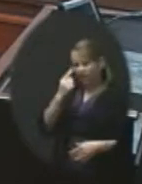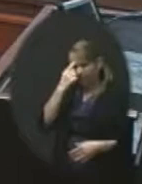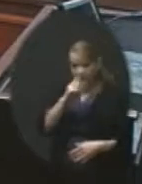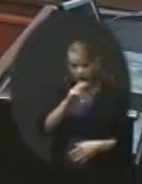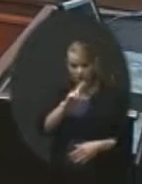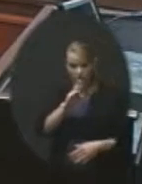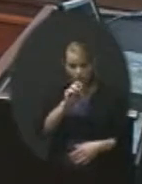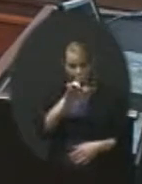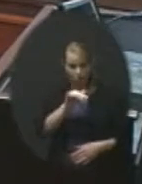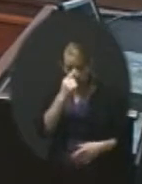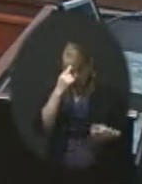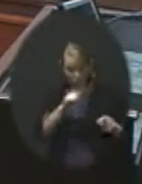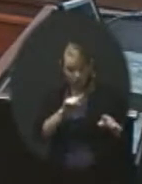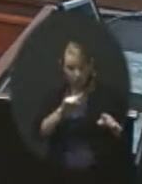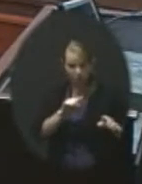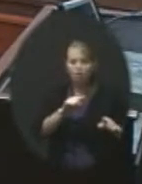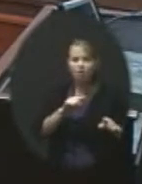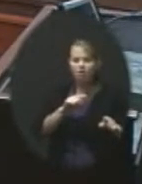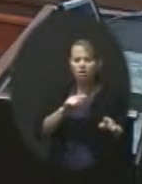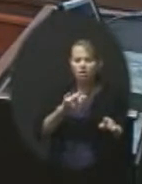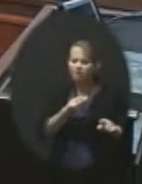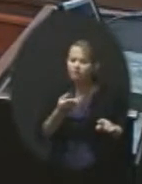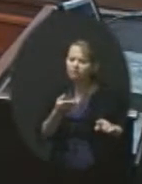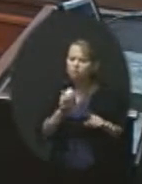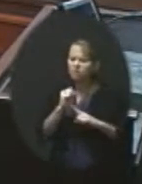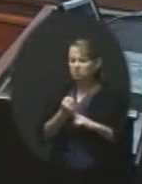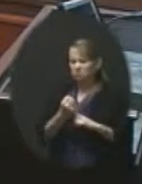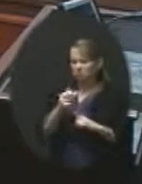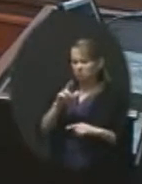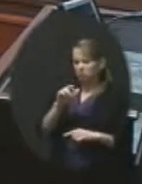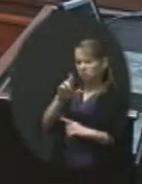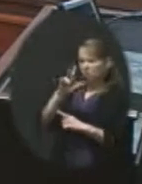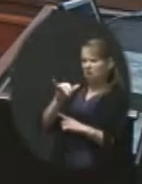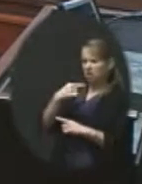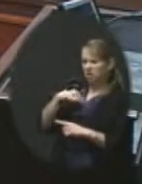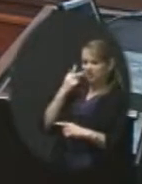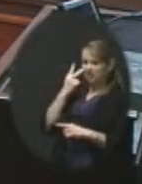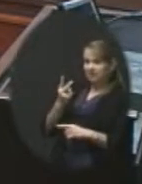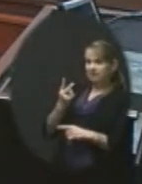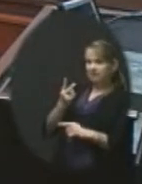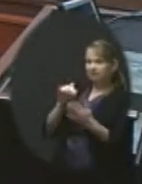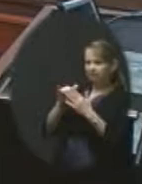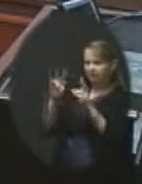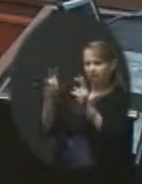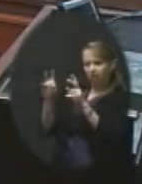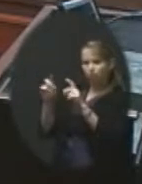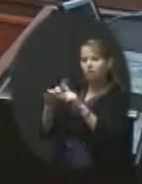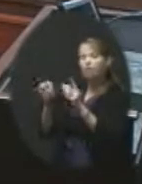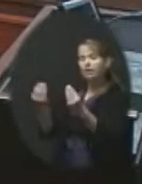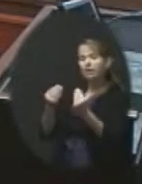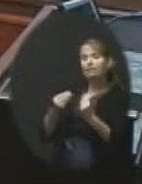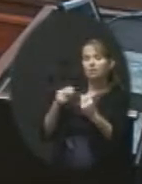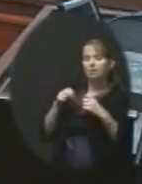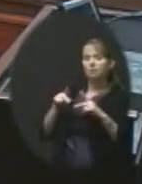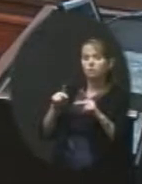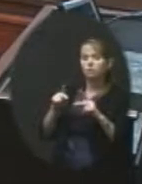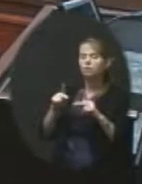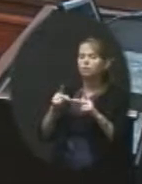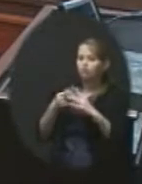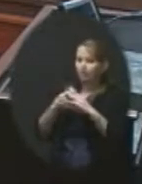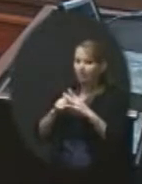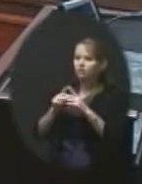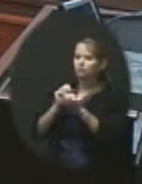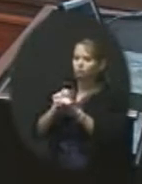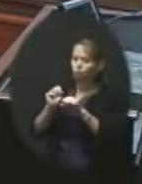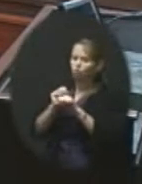us, is that, you know, these are some situations that rarely do we ever even run into some of these issues, but this gives us the opportunity to be able to work and walk and